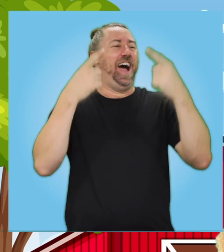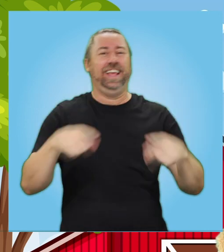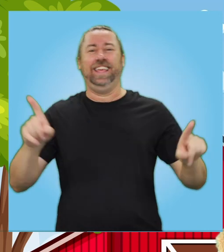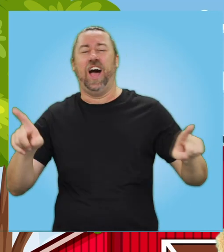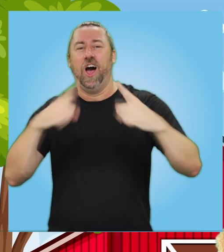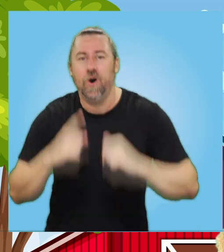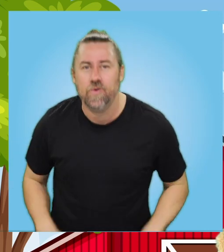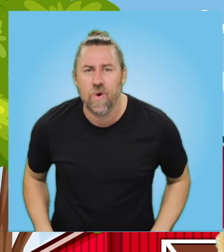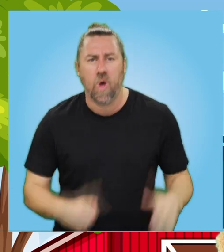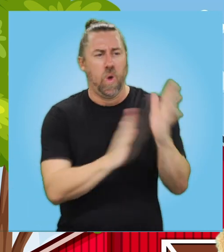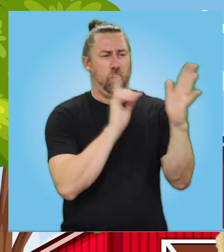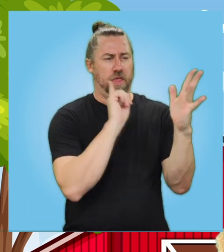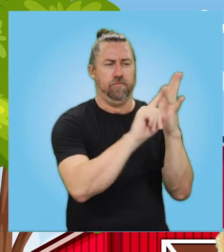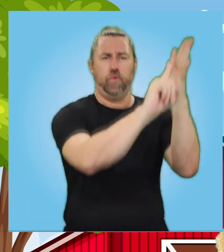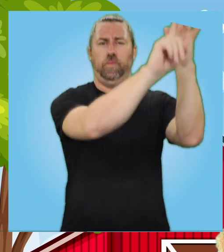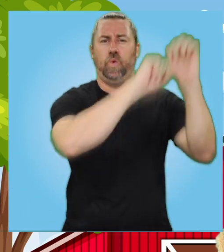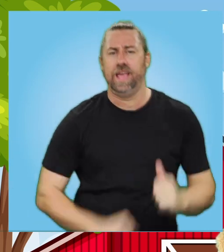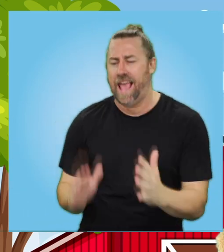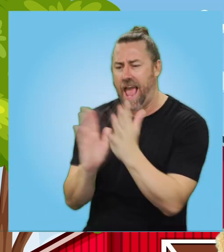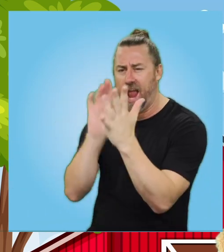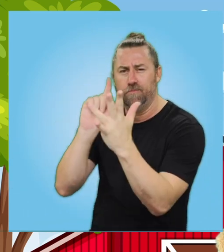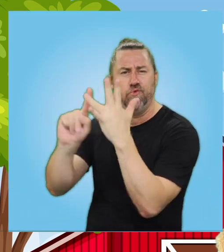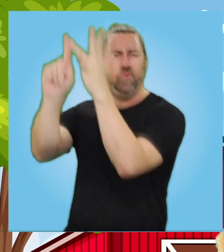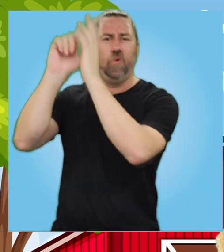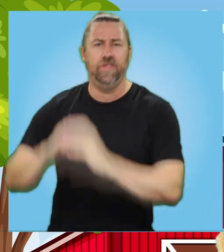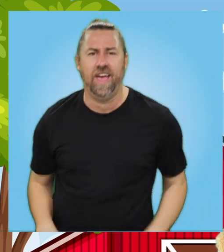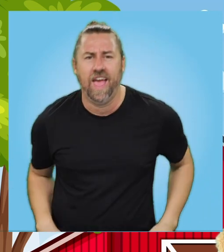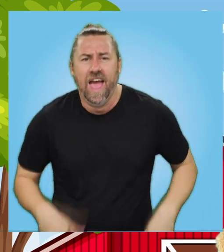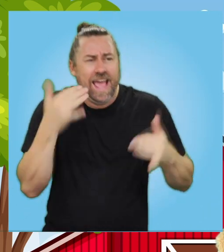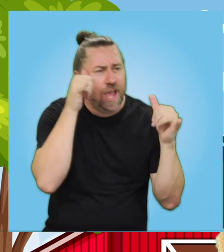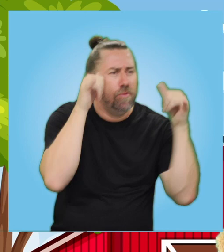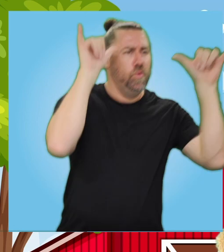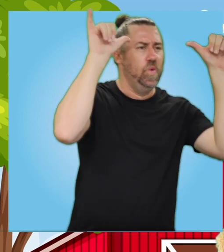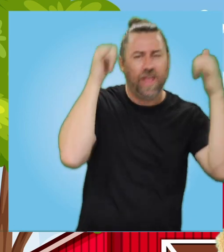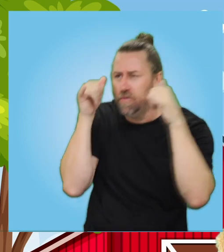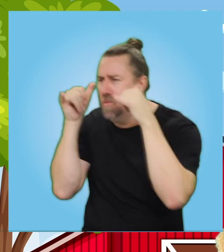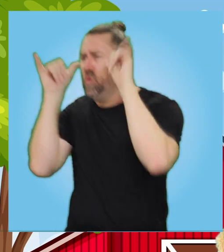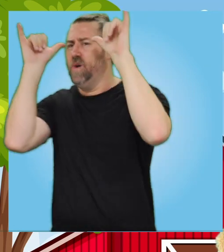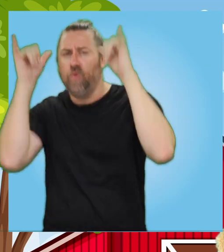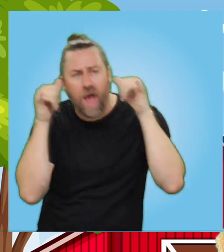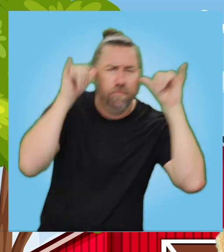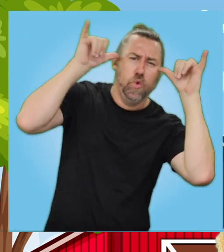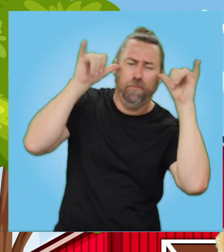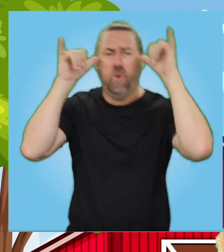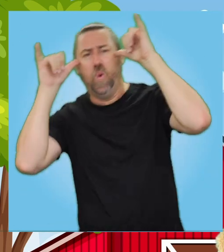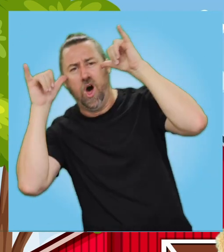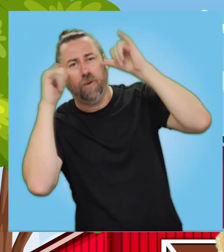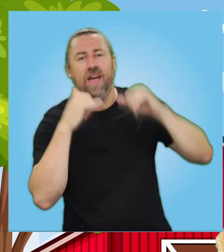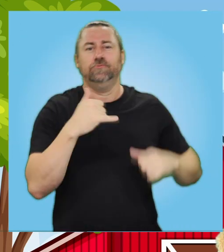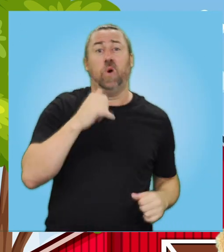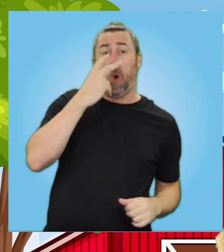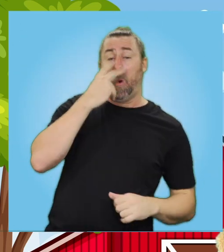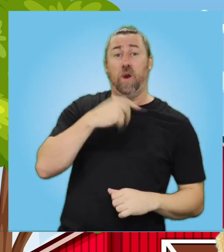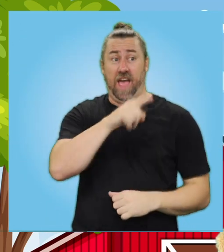E-I-E-I-O. With a moo-moo here and a moo-moo there. Here a moo, there a moo. Everywhere a moo-moo.